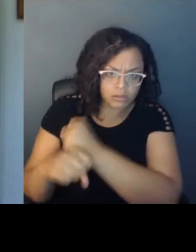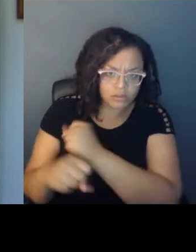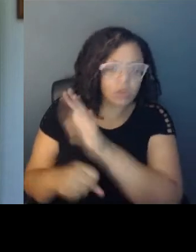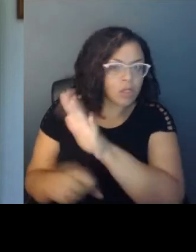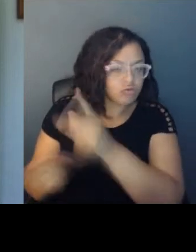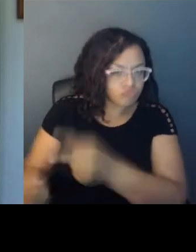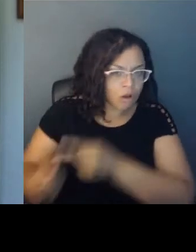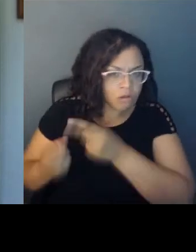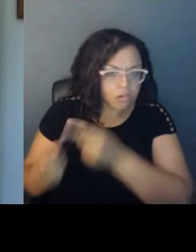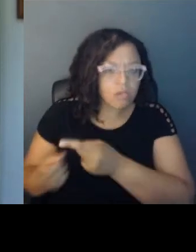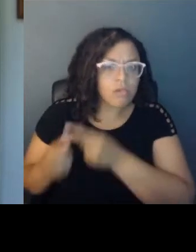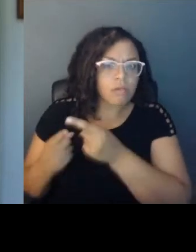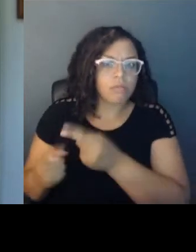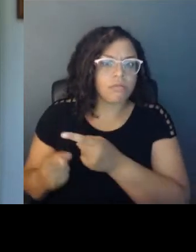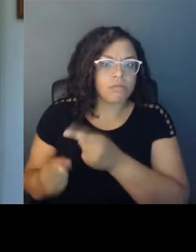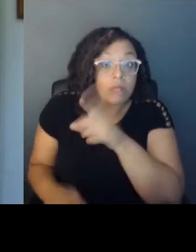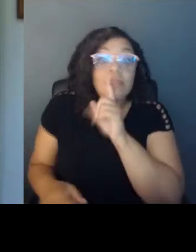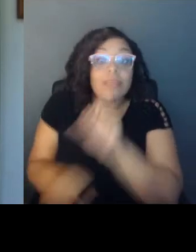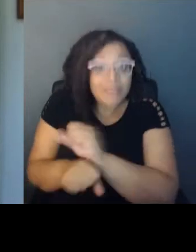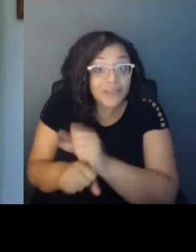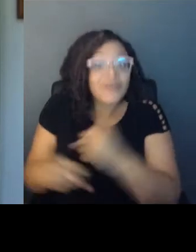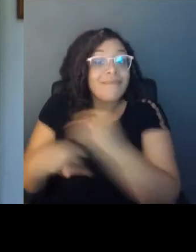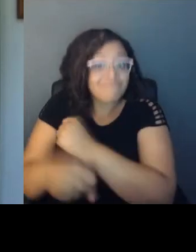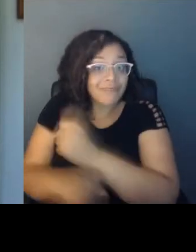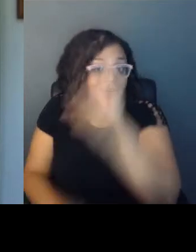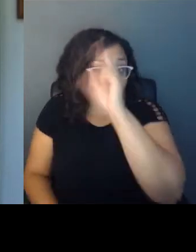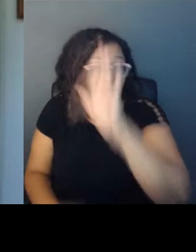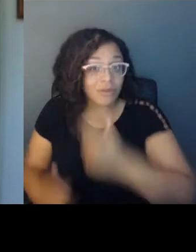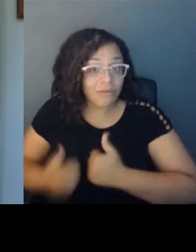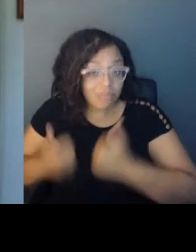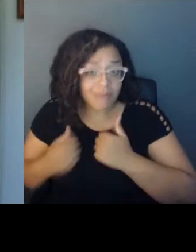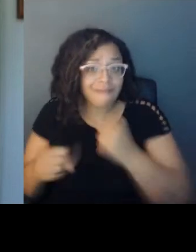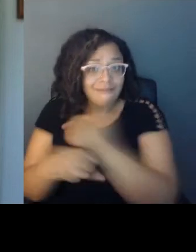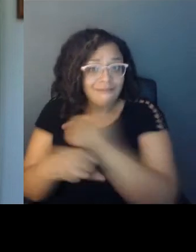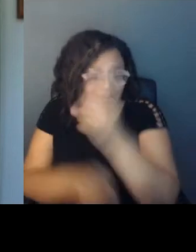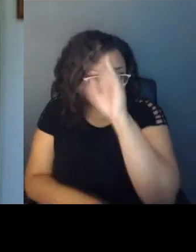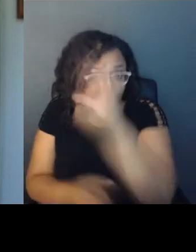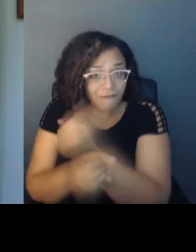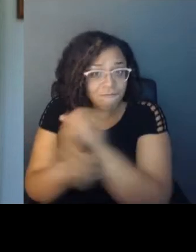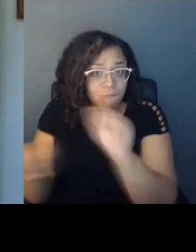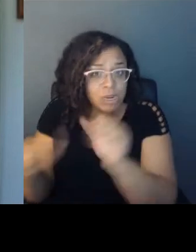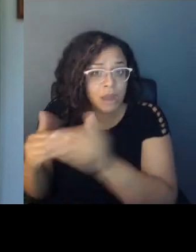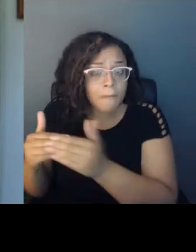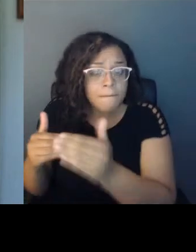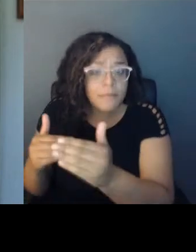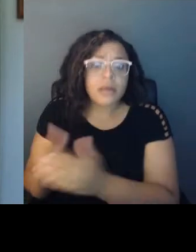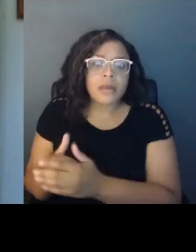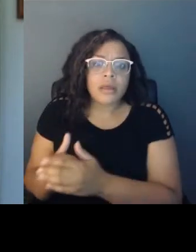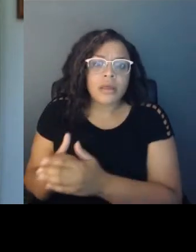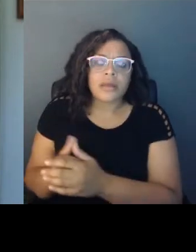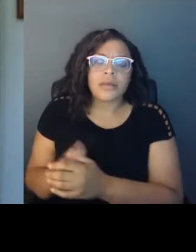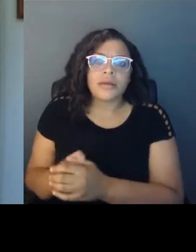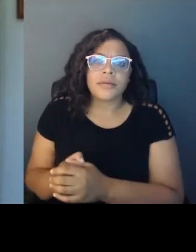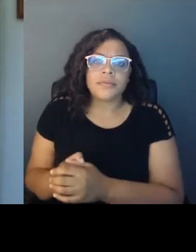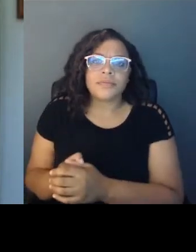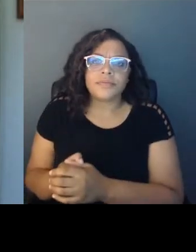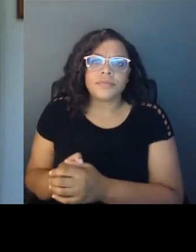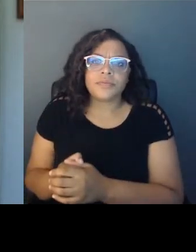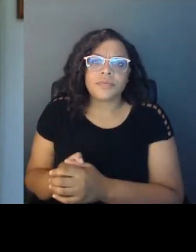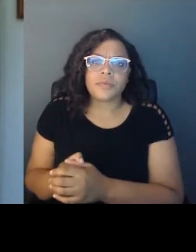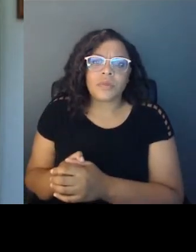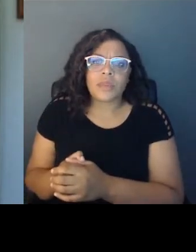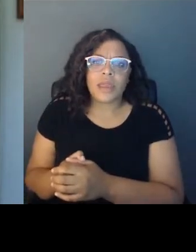literally fighting for their lives, fighting for their freedom, and to feel despair or hopelessness.